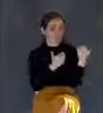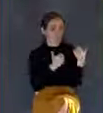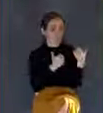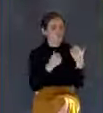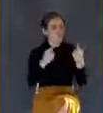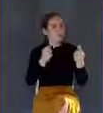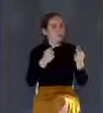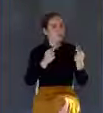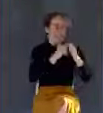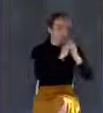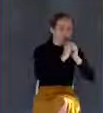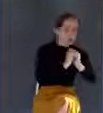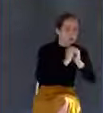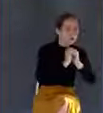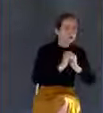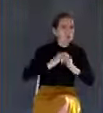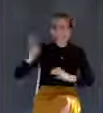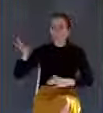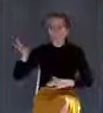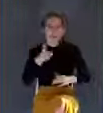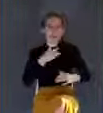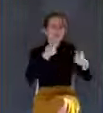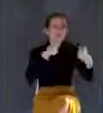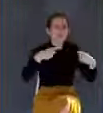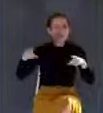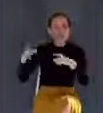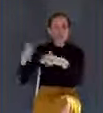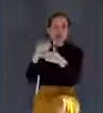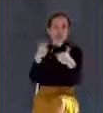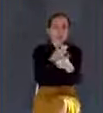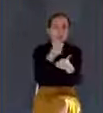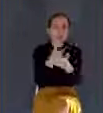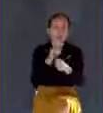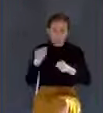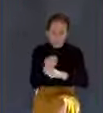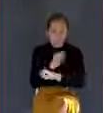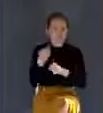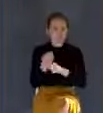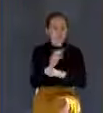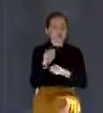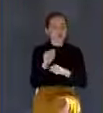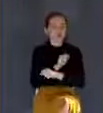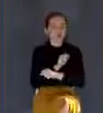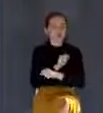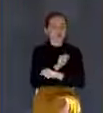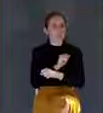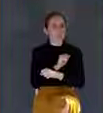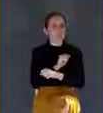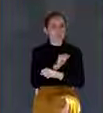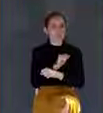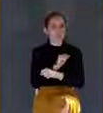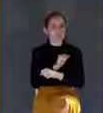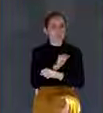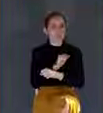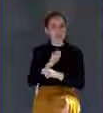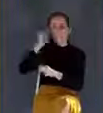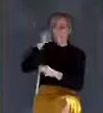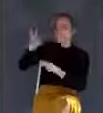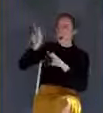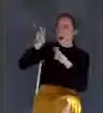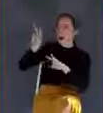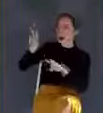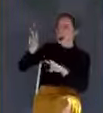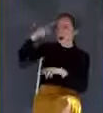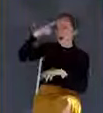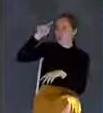We are to be working, warring spiritually, and watching for him to come.